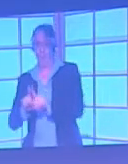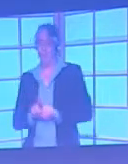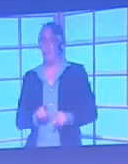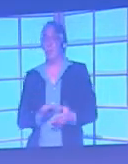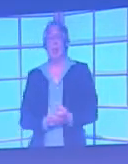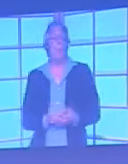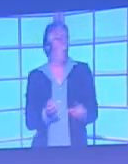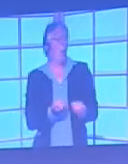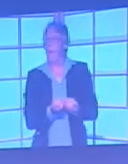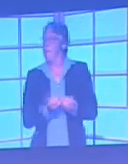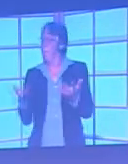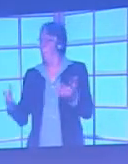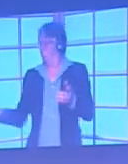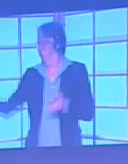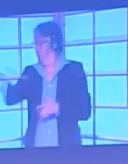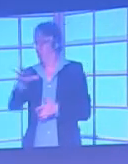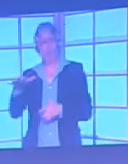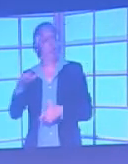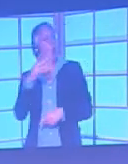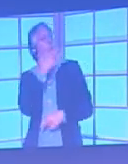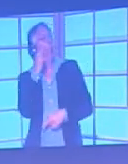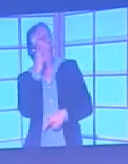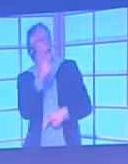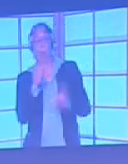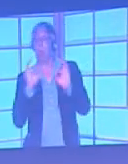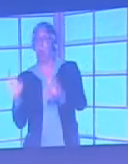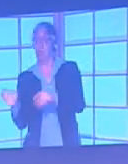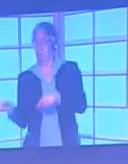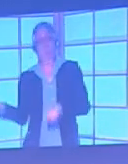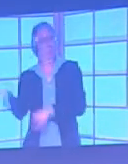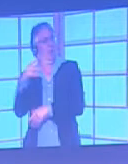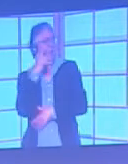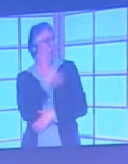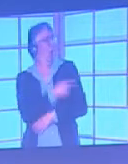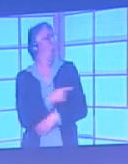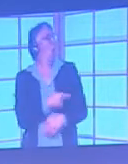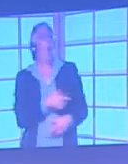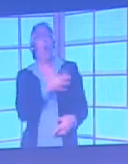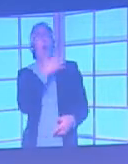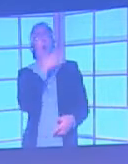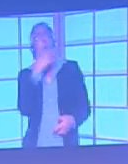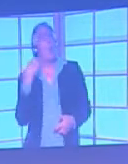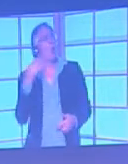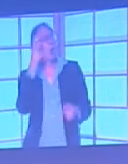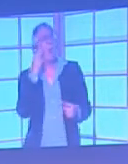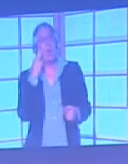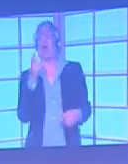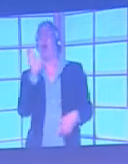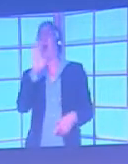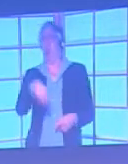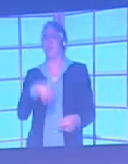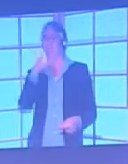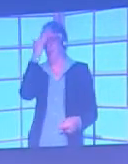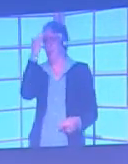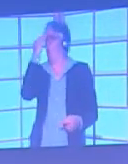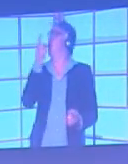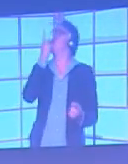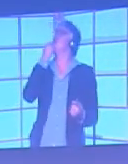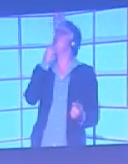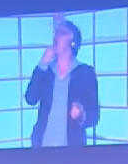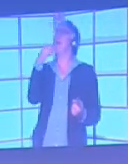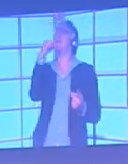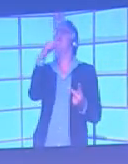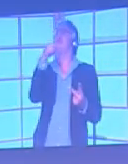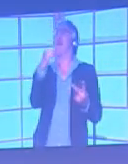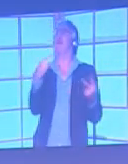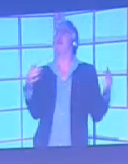have normal colour vision think that people who are colour blind only confuse reds and greens. Whilst that's true to